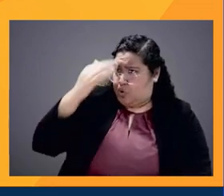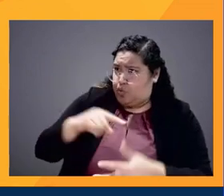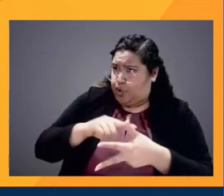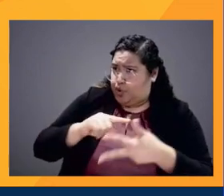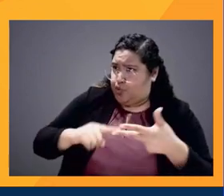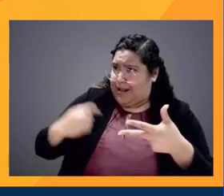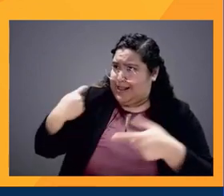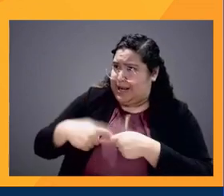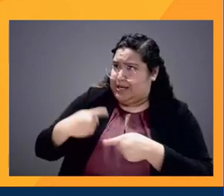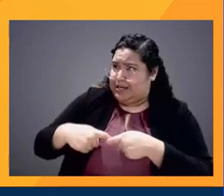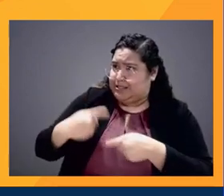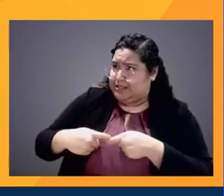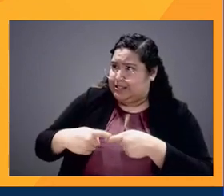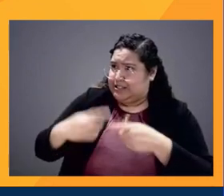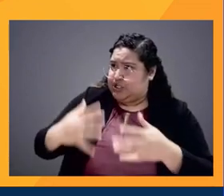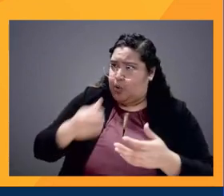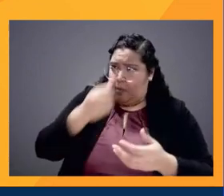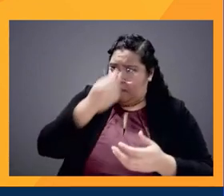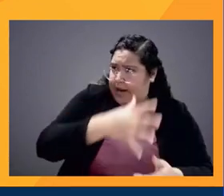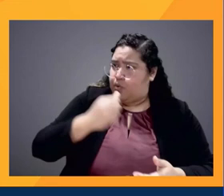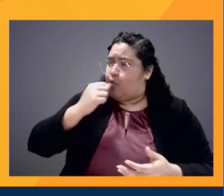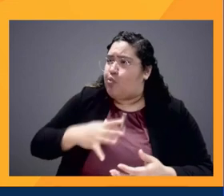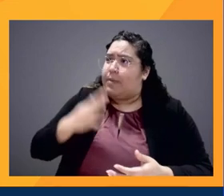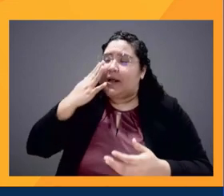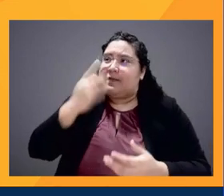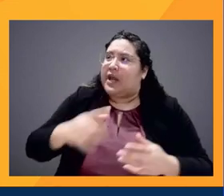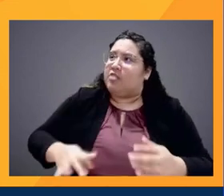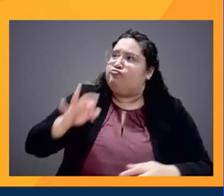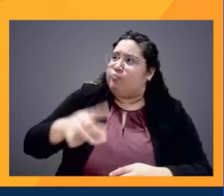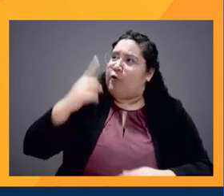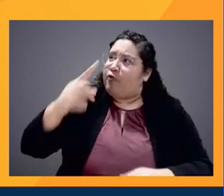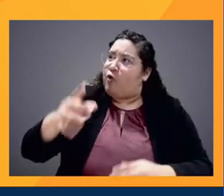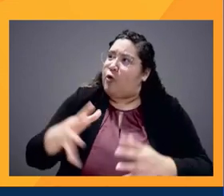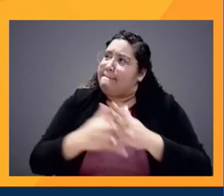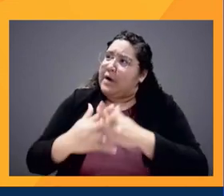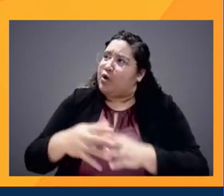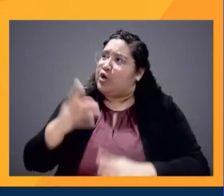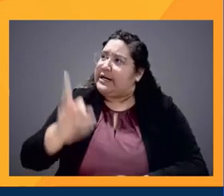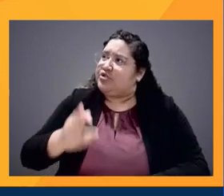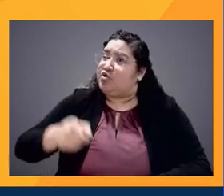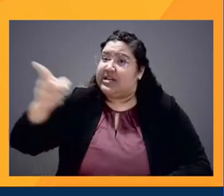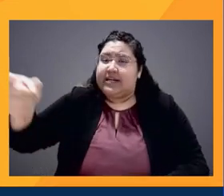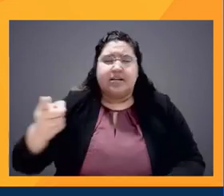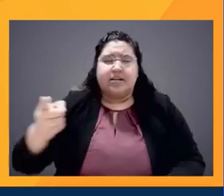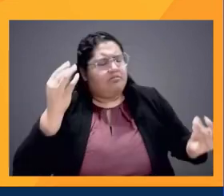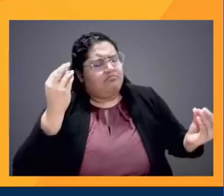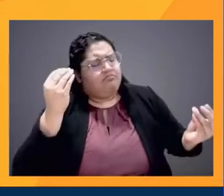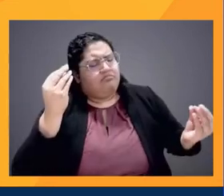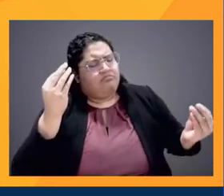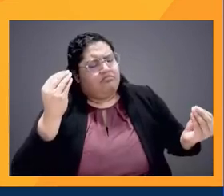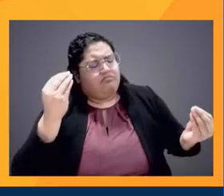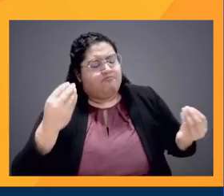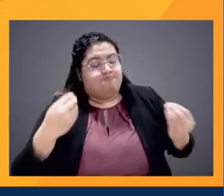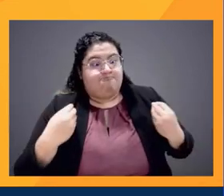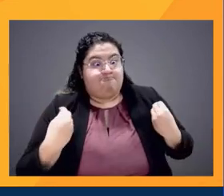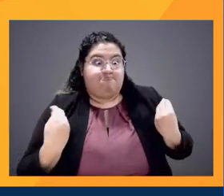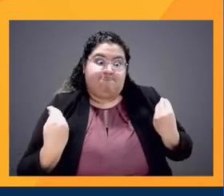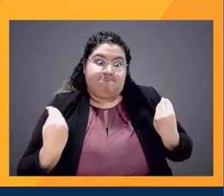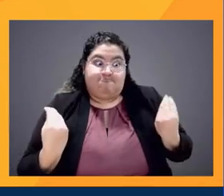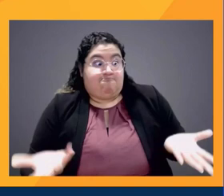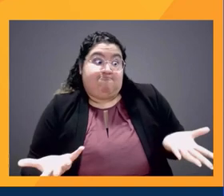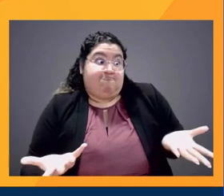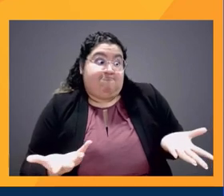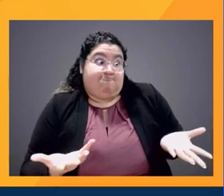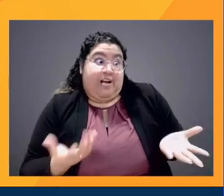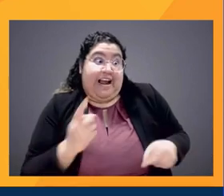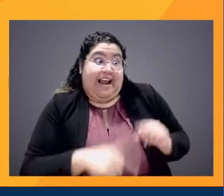a significant contribution in American history. He earnestly thought about it for a moment, and then he finally said, no, I can't.